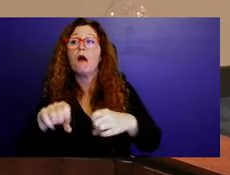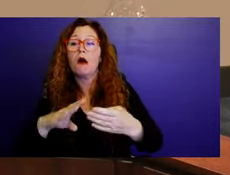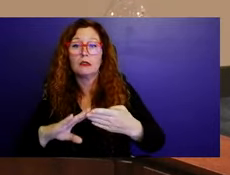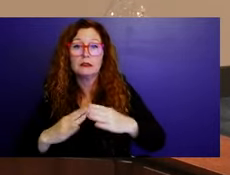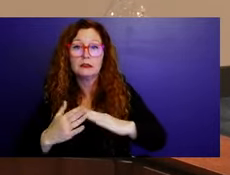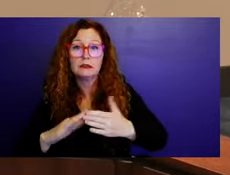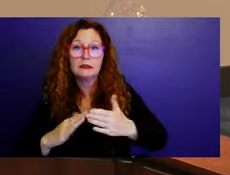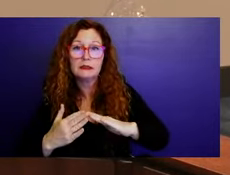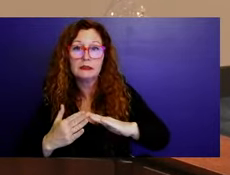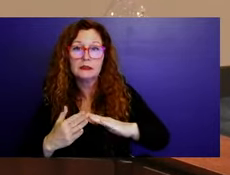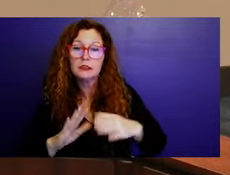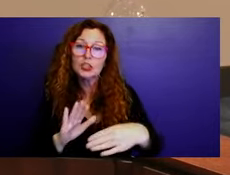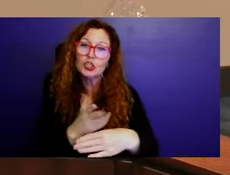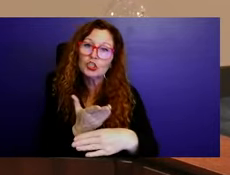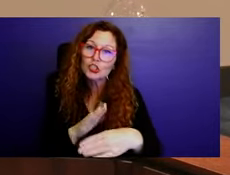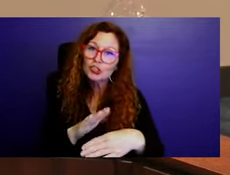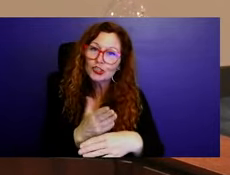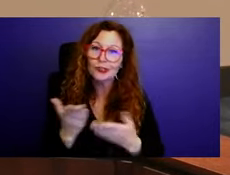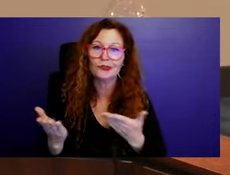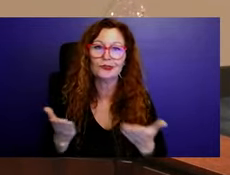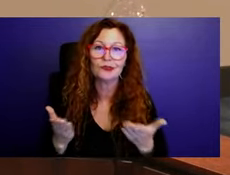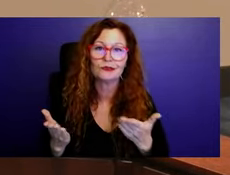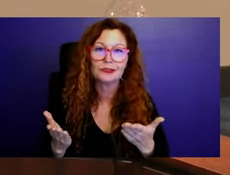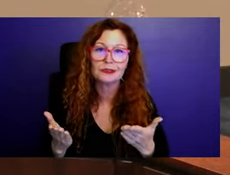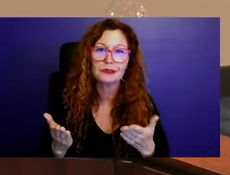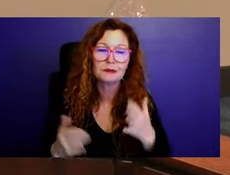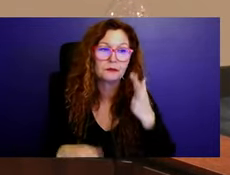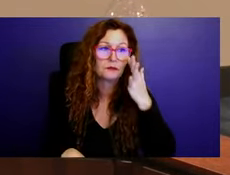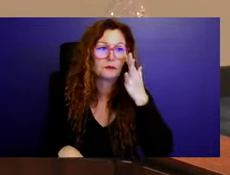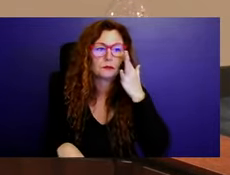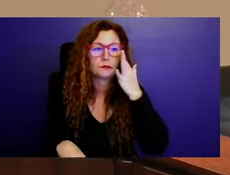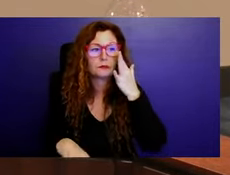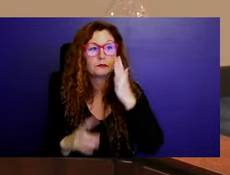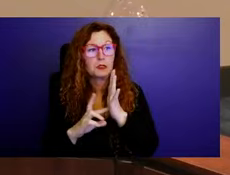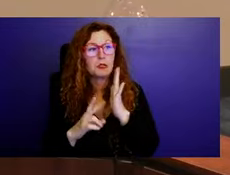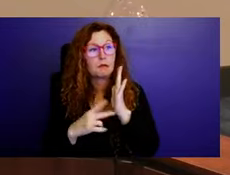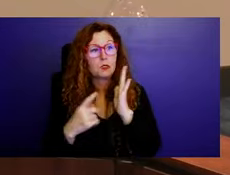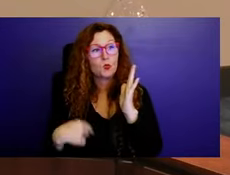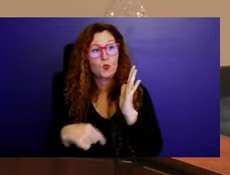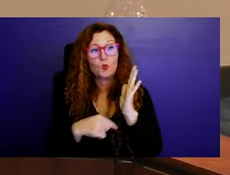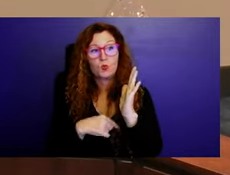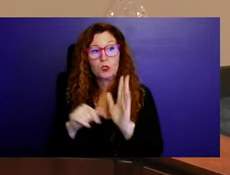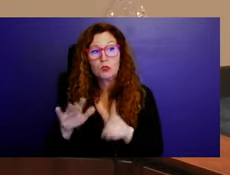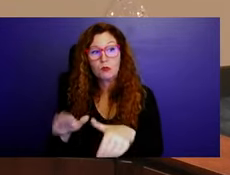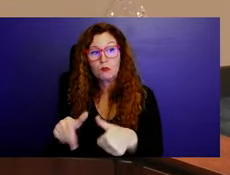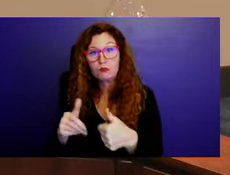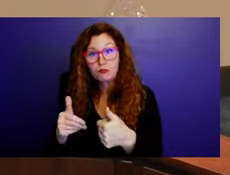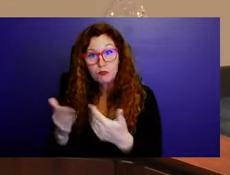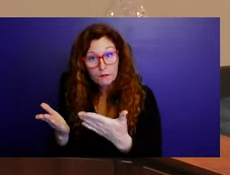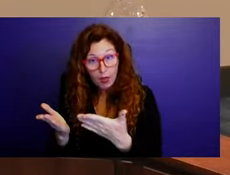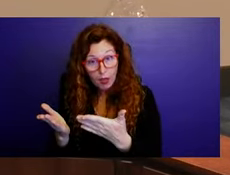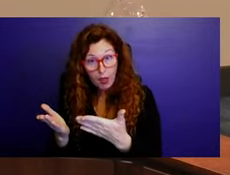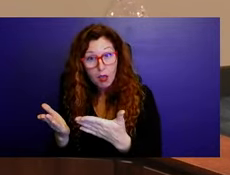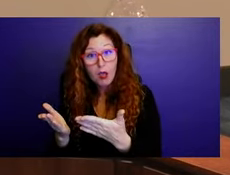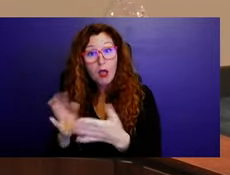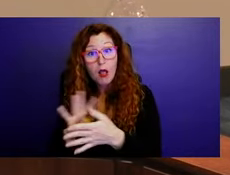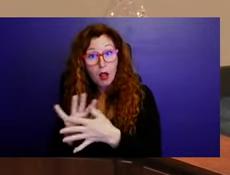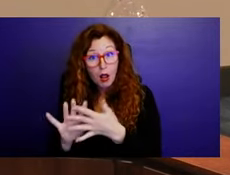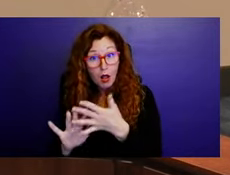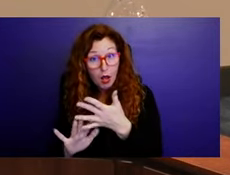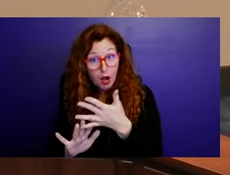that you have an annexation plan. One of those plans, um, could be that you need consent from 50%